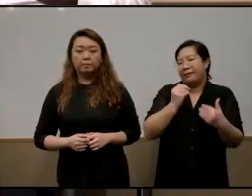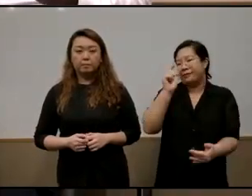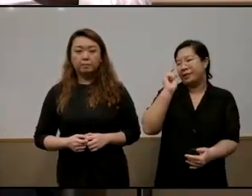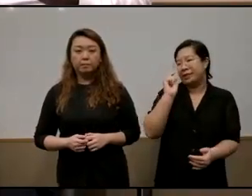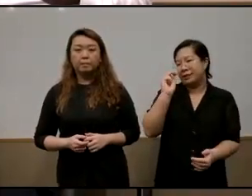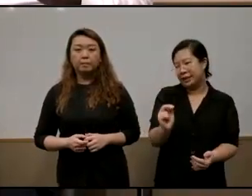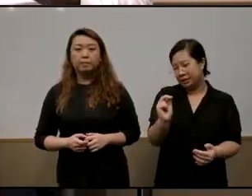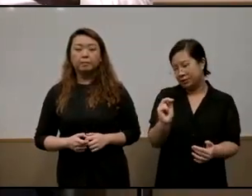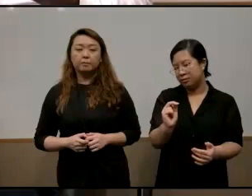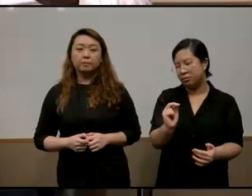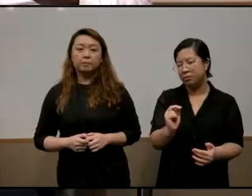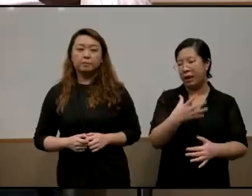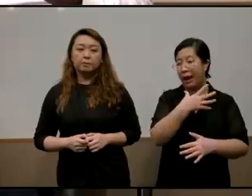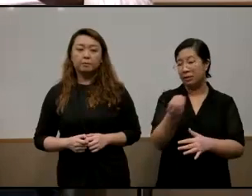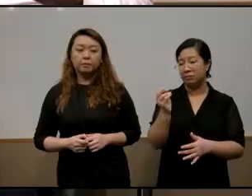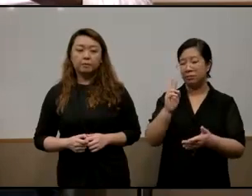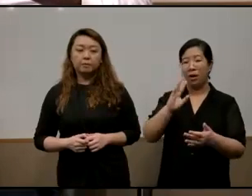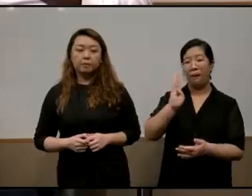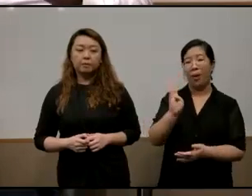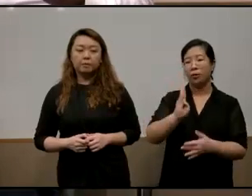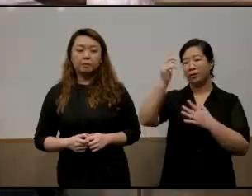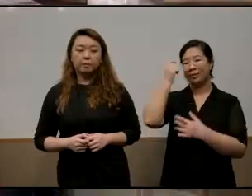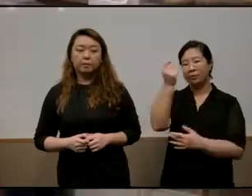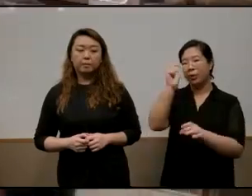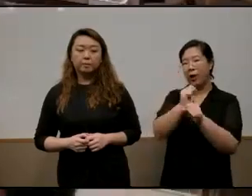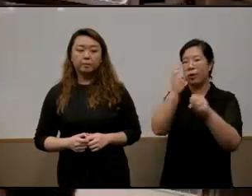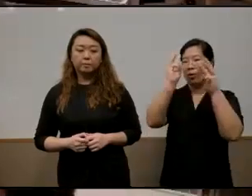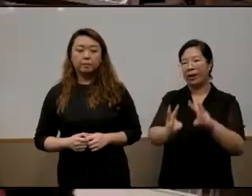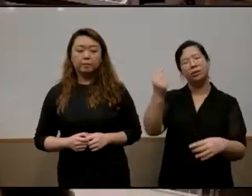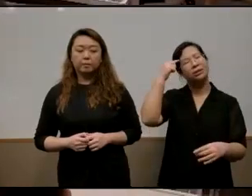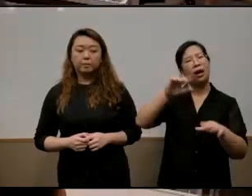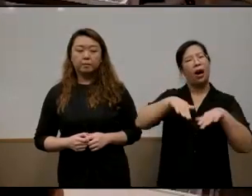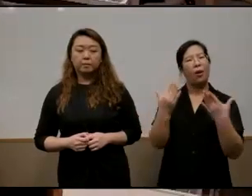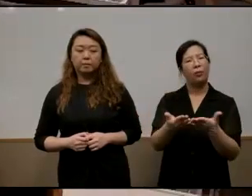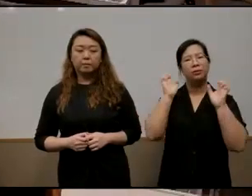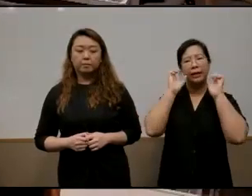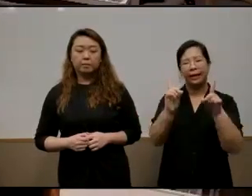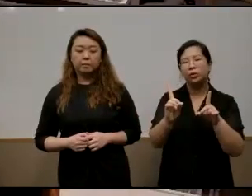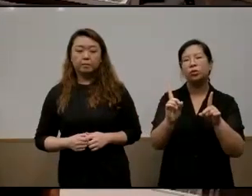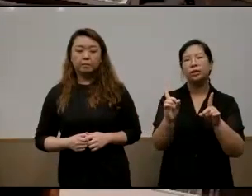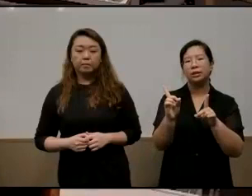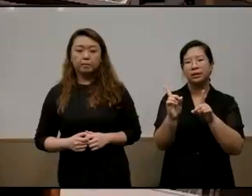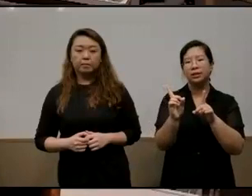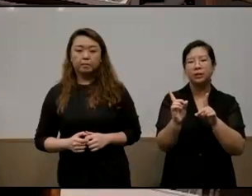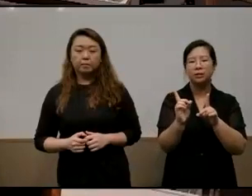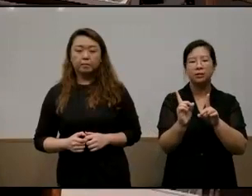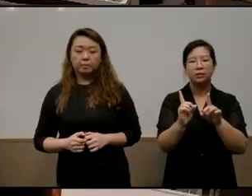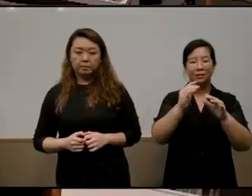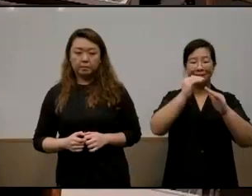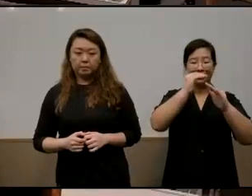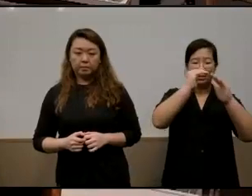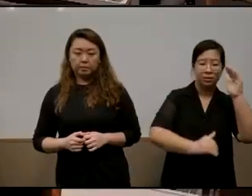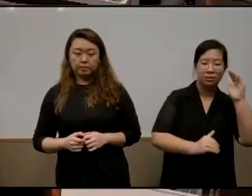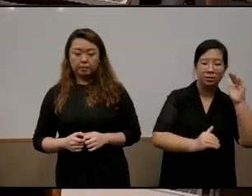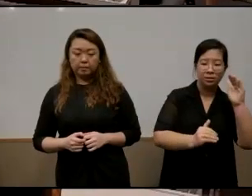bordeaux's theory works very well for us to think through uh how education inequalities get reproduced because